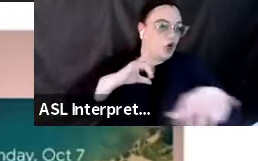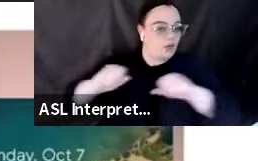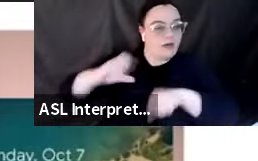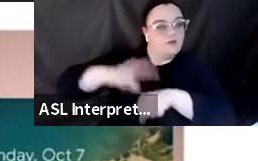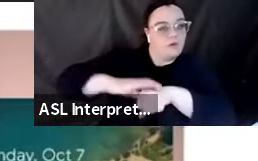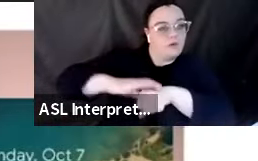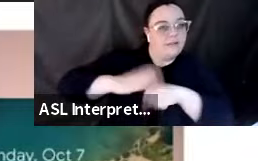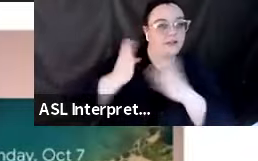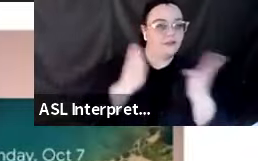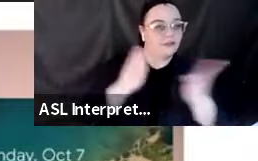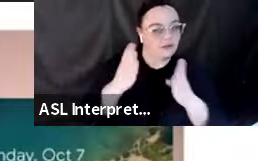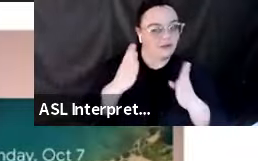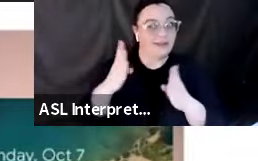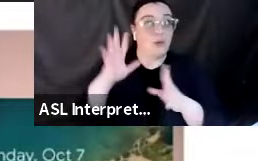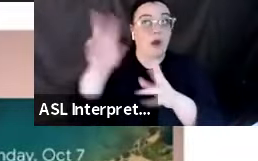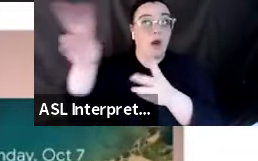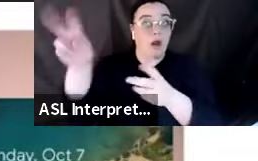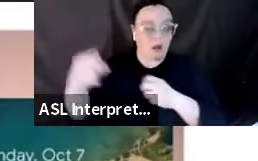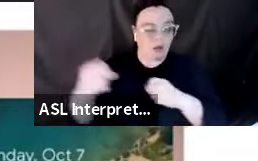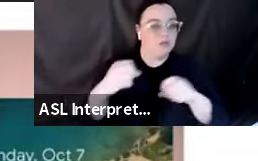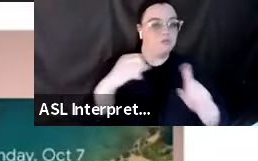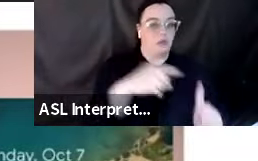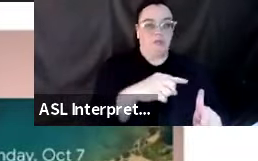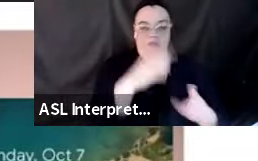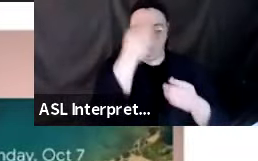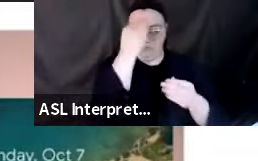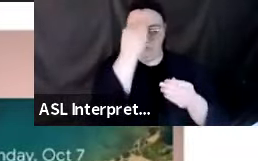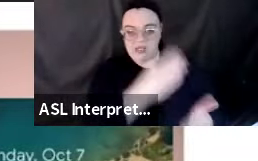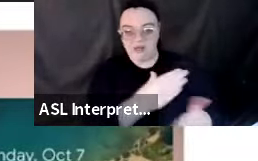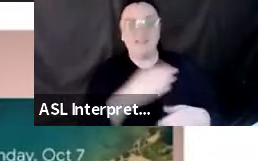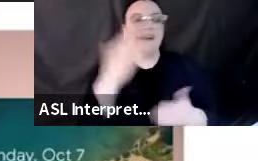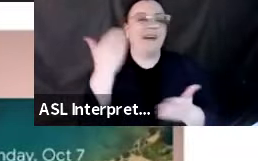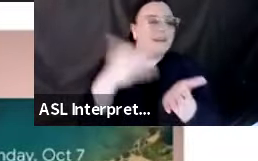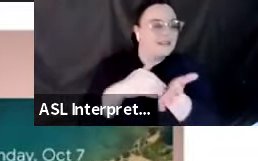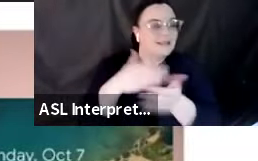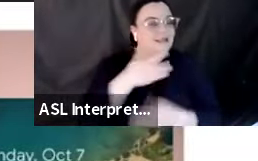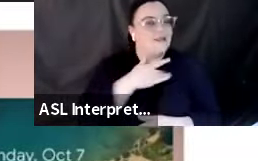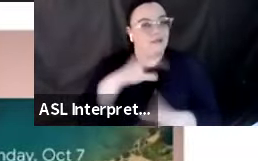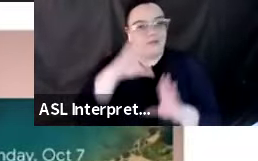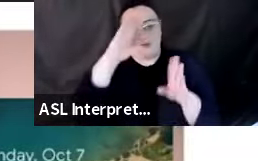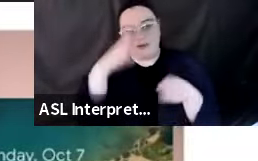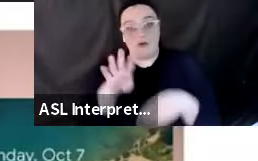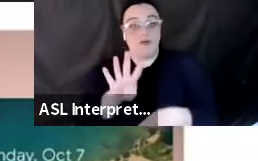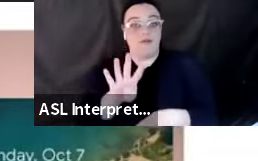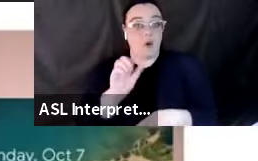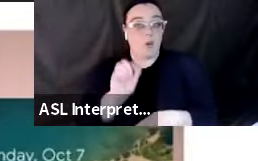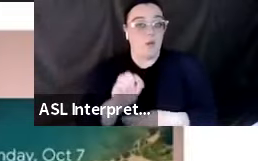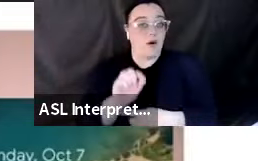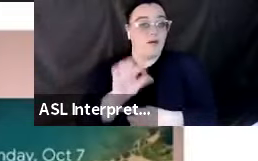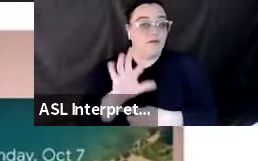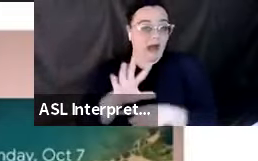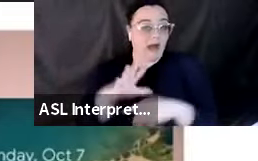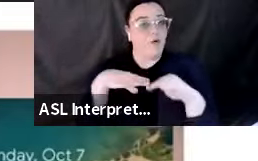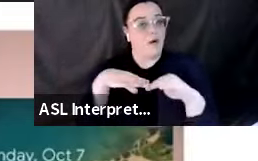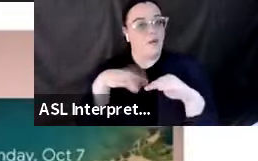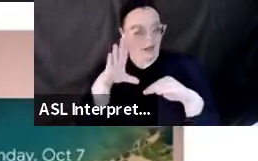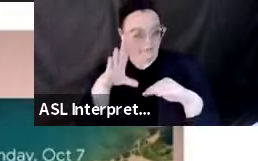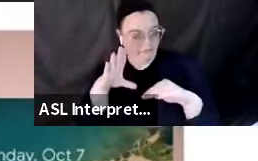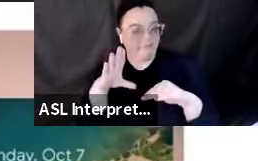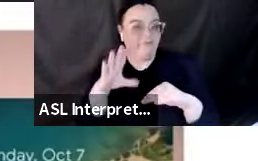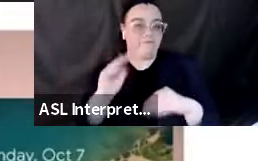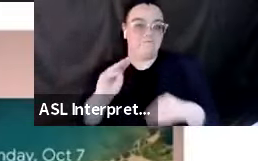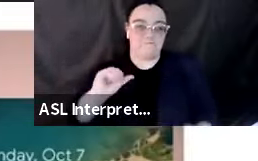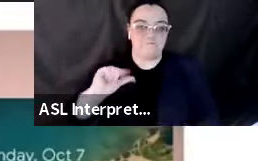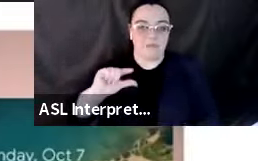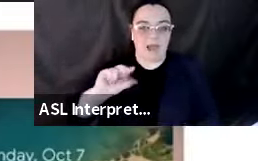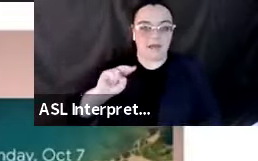which, again, mostly focuses on magnitude four and a half or above earthquakes worldwide and can process lower